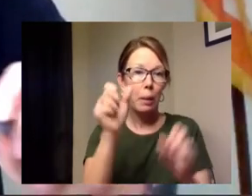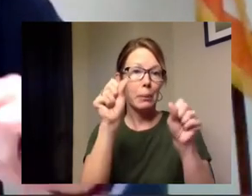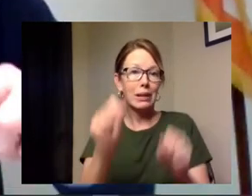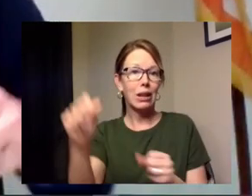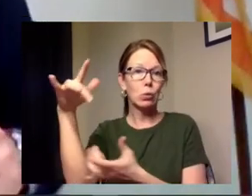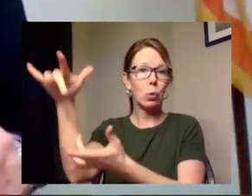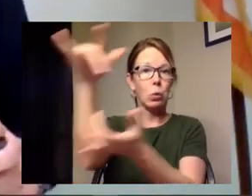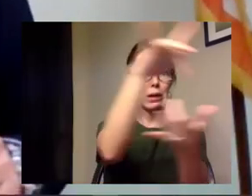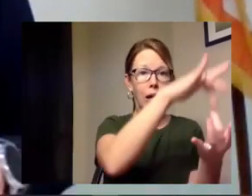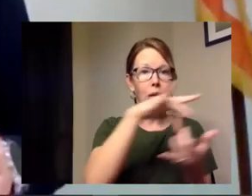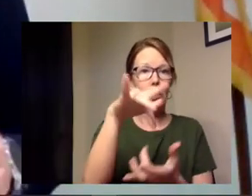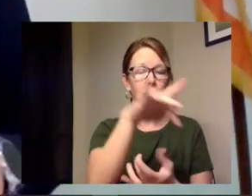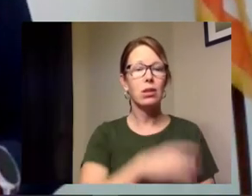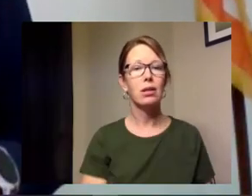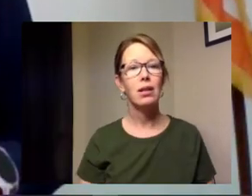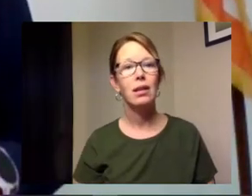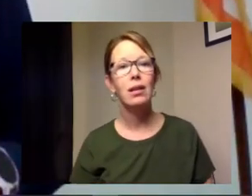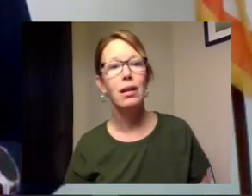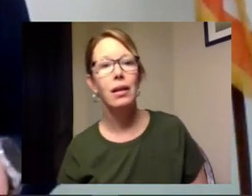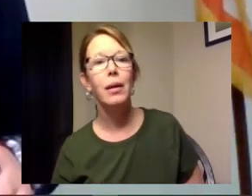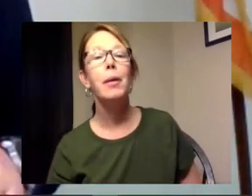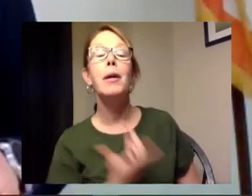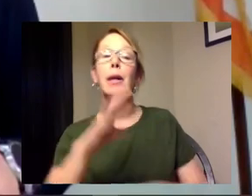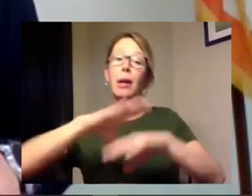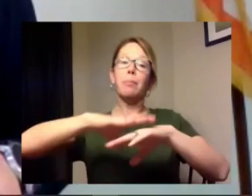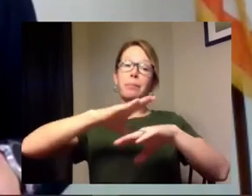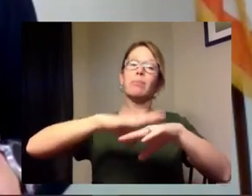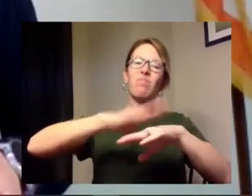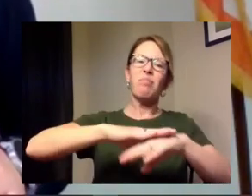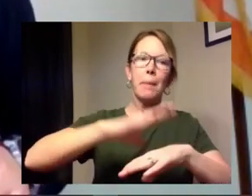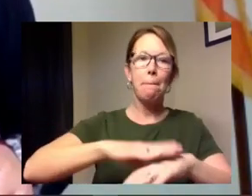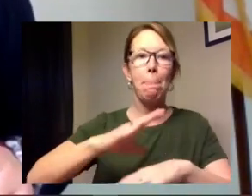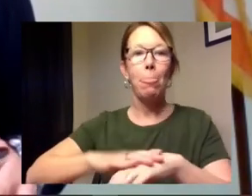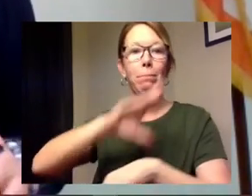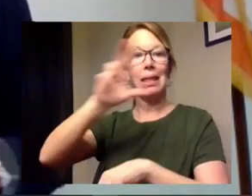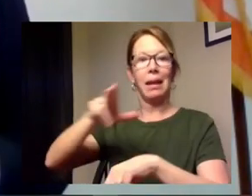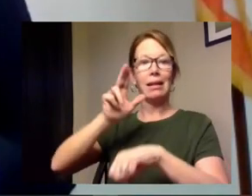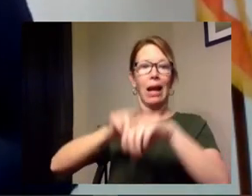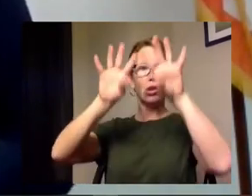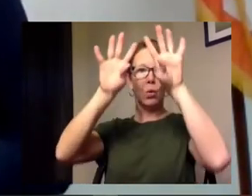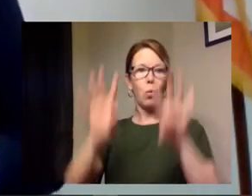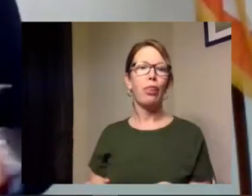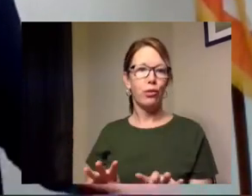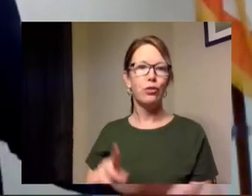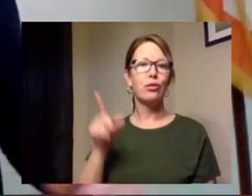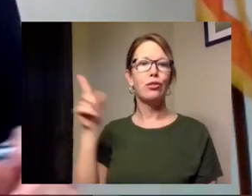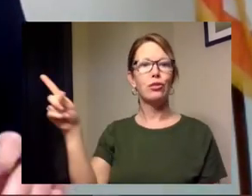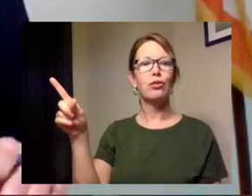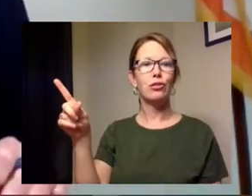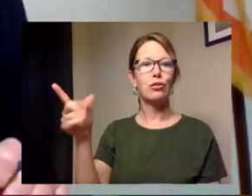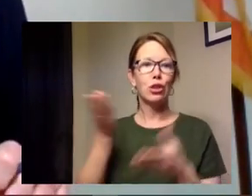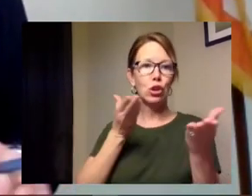so be advised that the national weather service is predicting hazardous weather